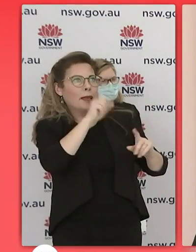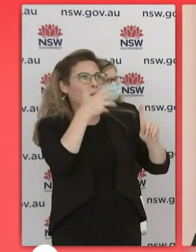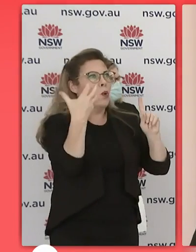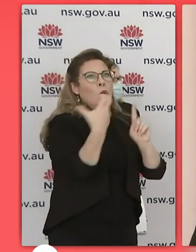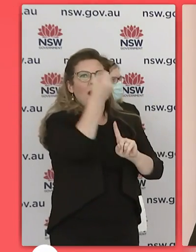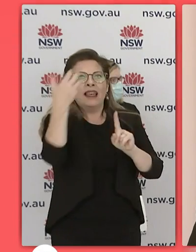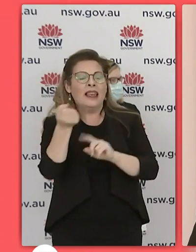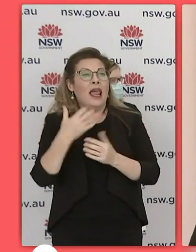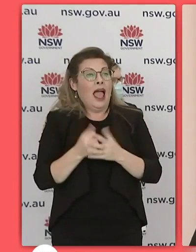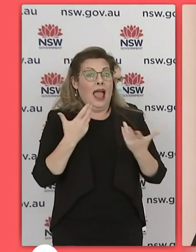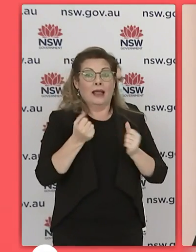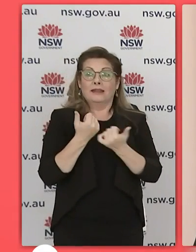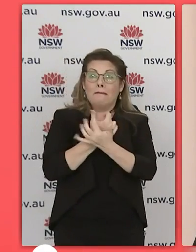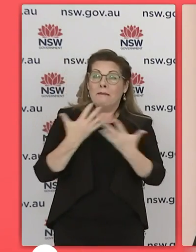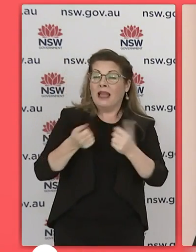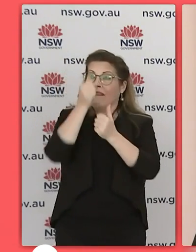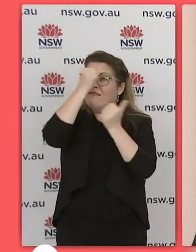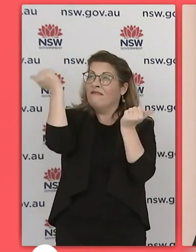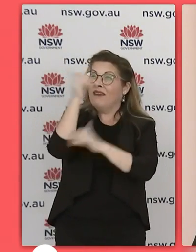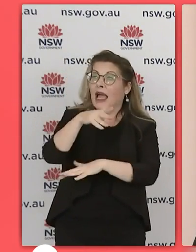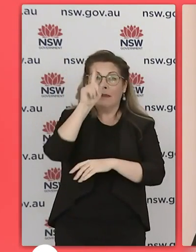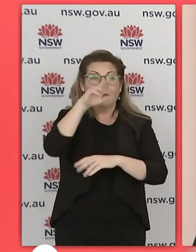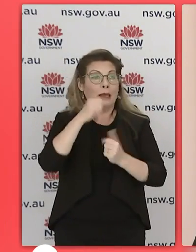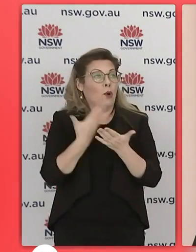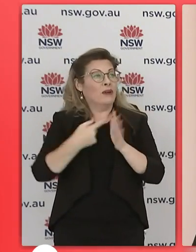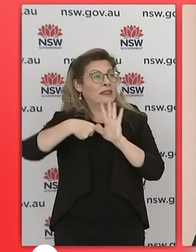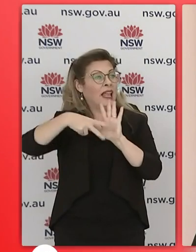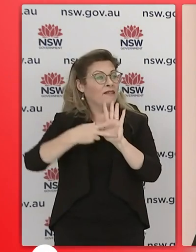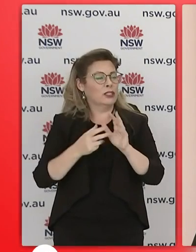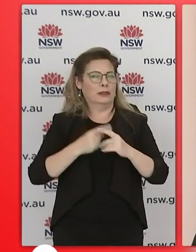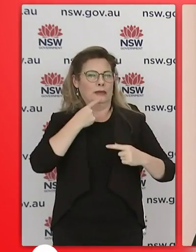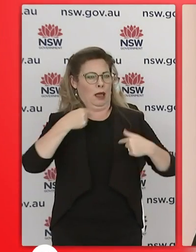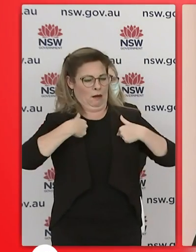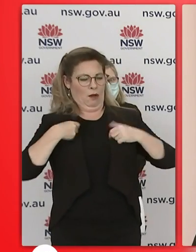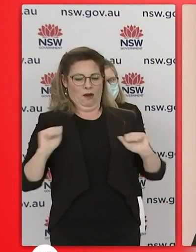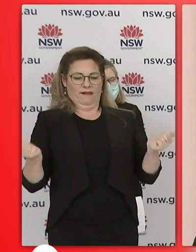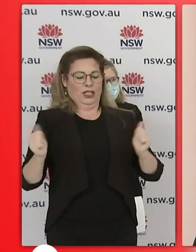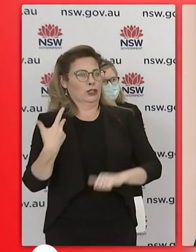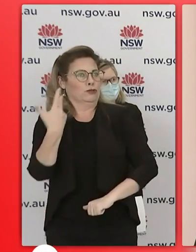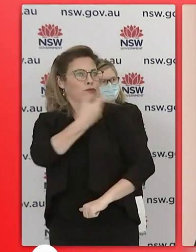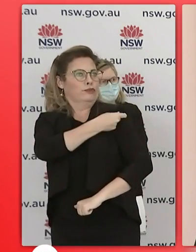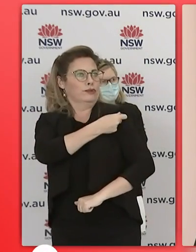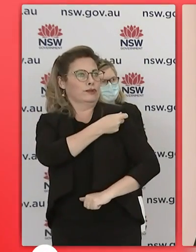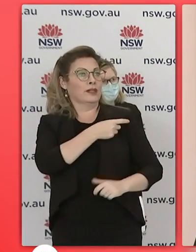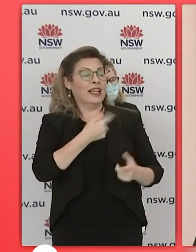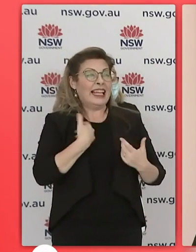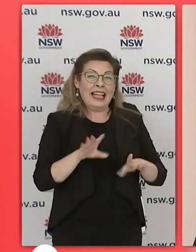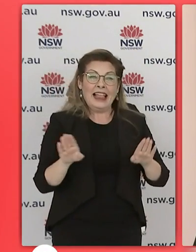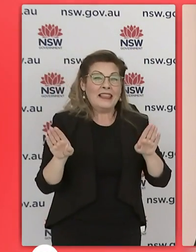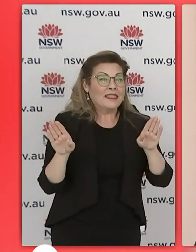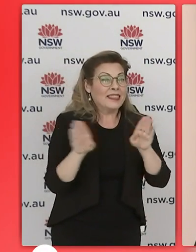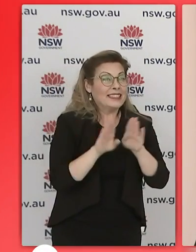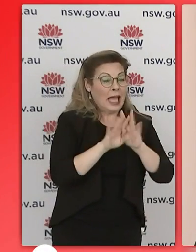madonna uh just so many people you had the chance to go to that stadium next week and actually land some gold